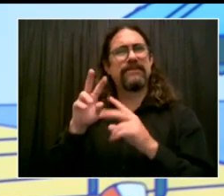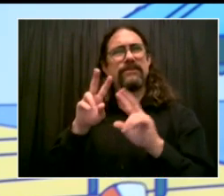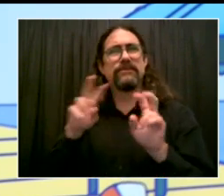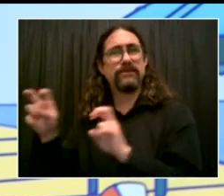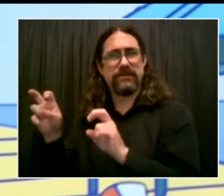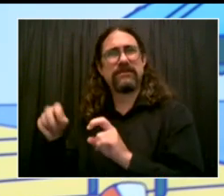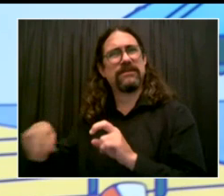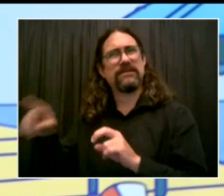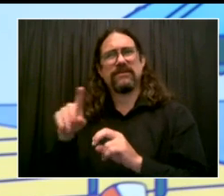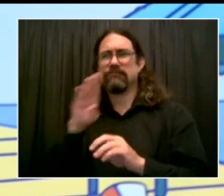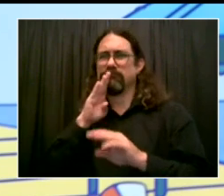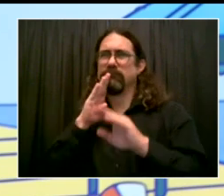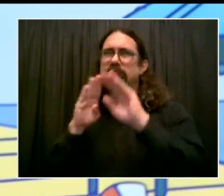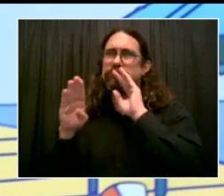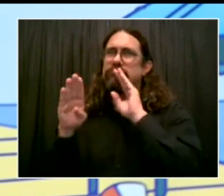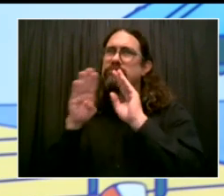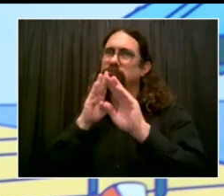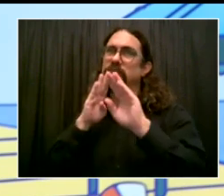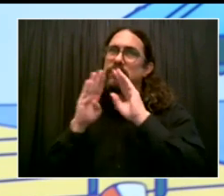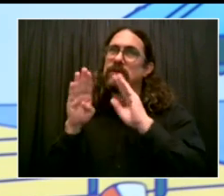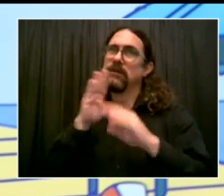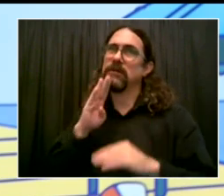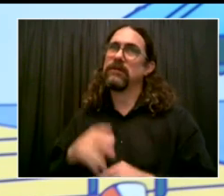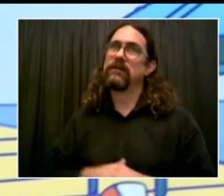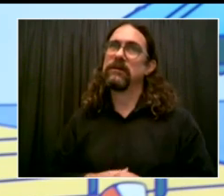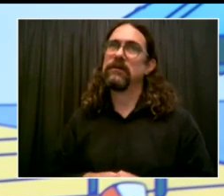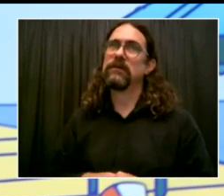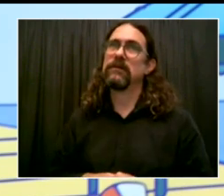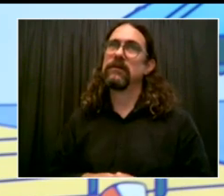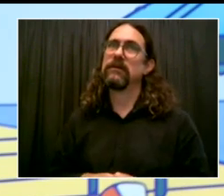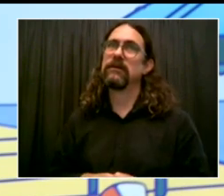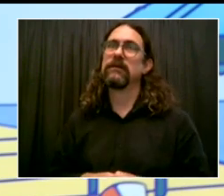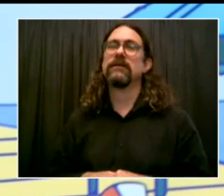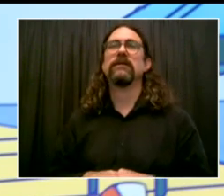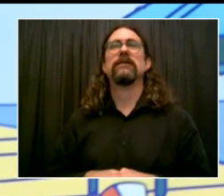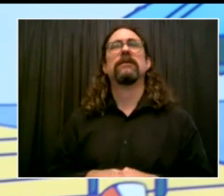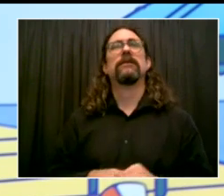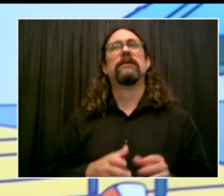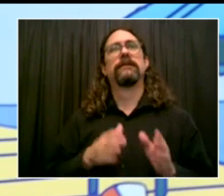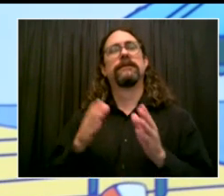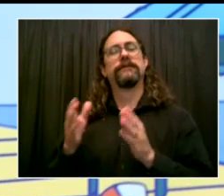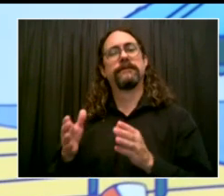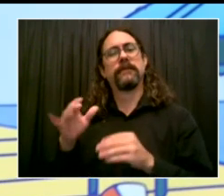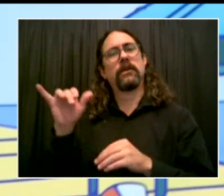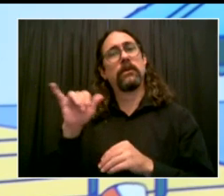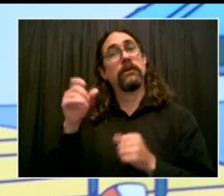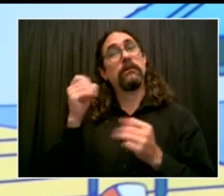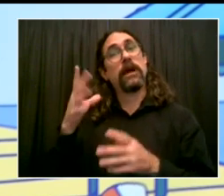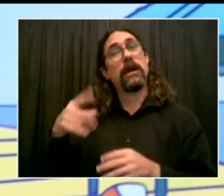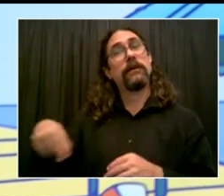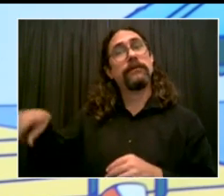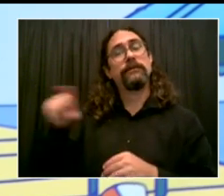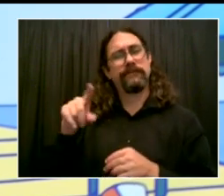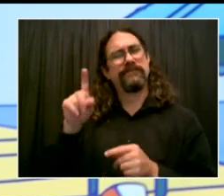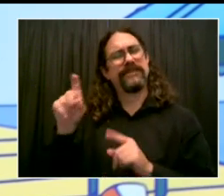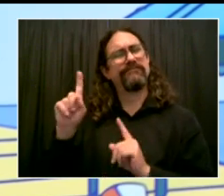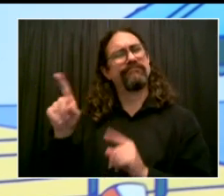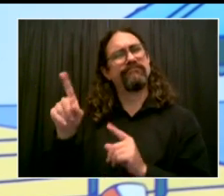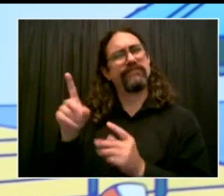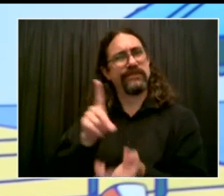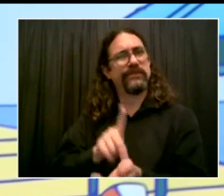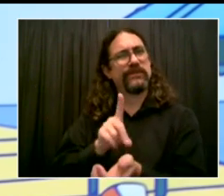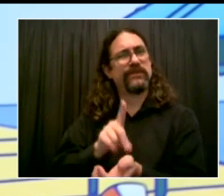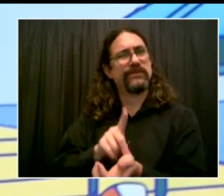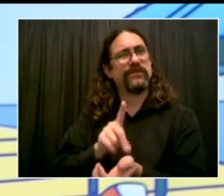that need long-term support. There aren't enough facilities that do that in this city.